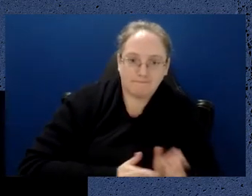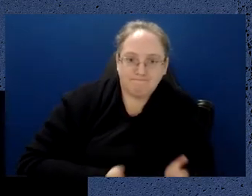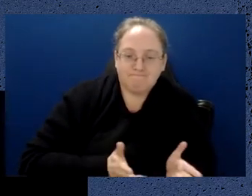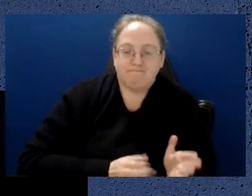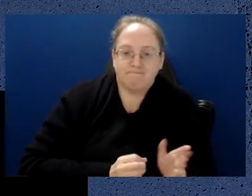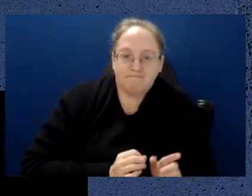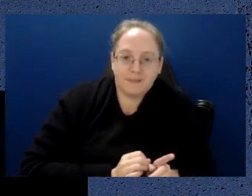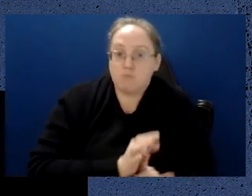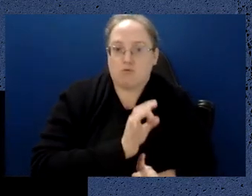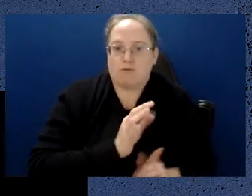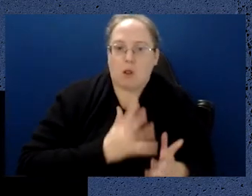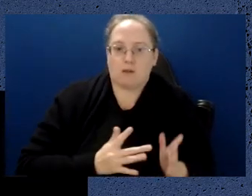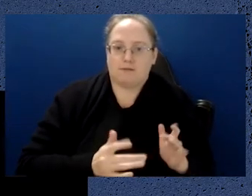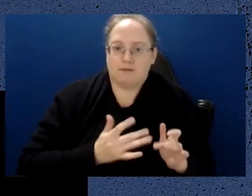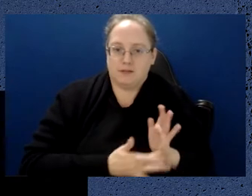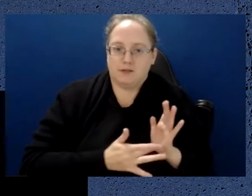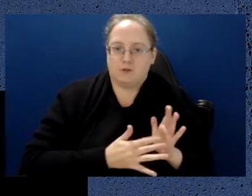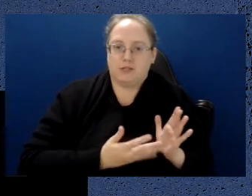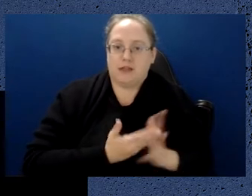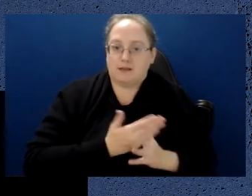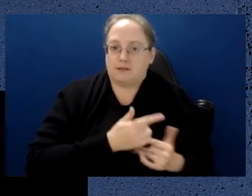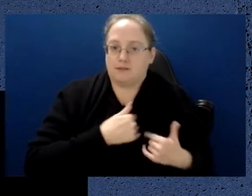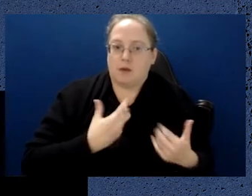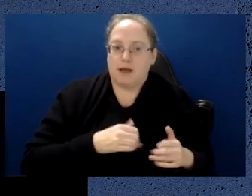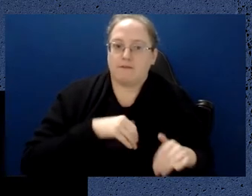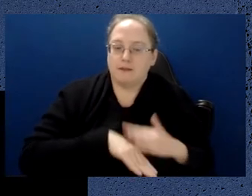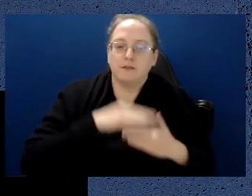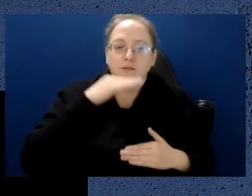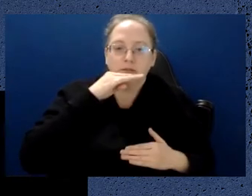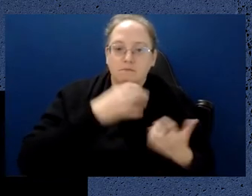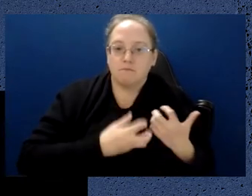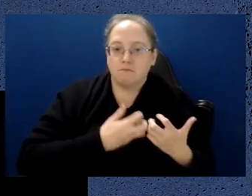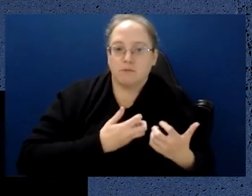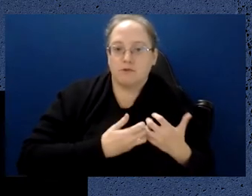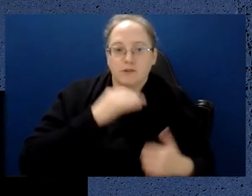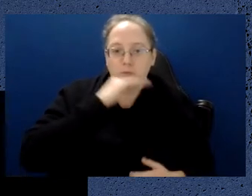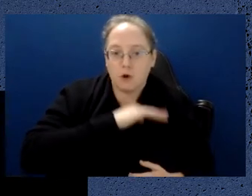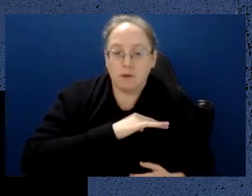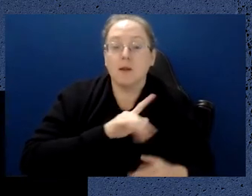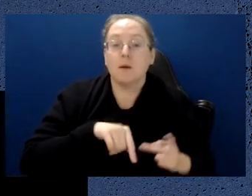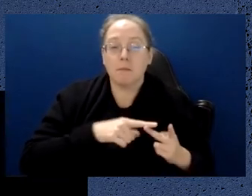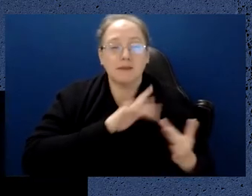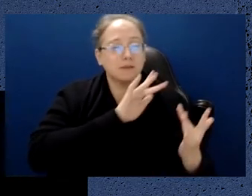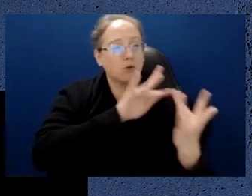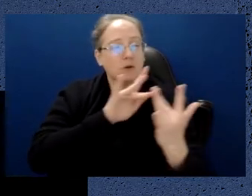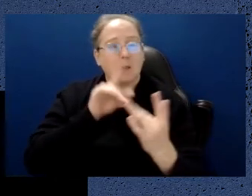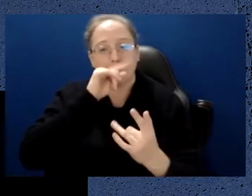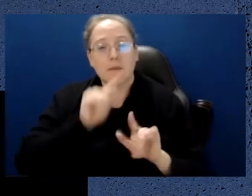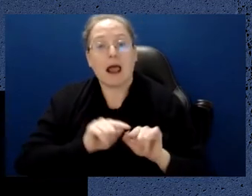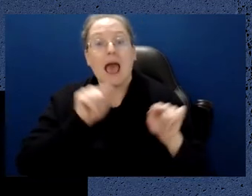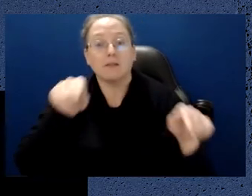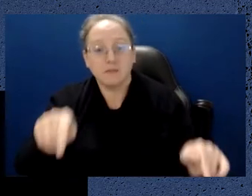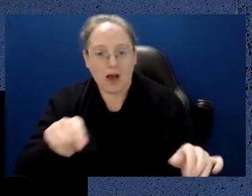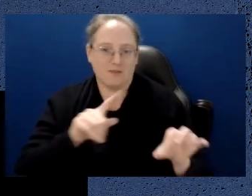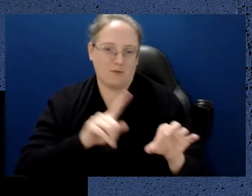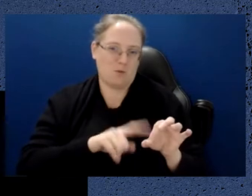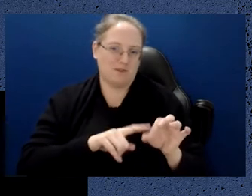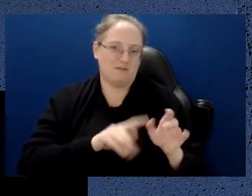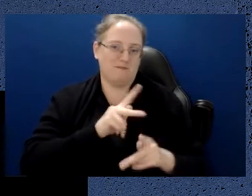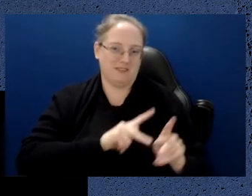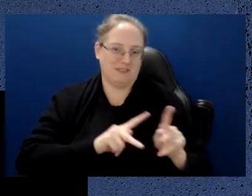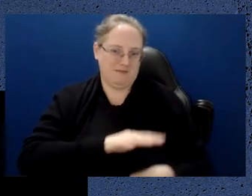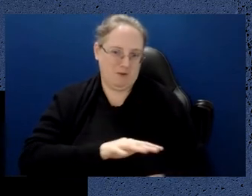devices and engaging with people outside of quantum physics, which is where I work. So these are the